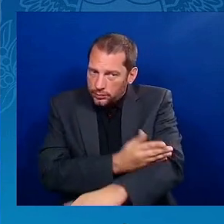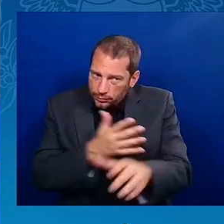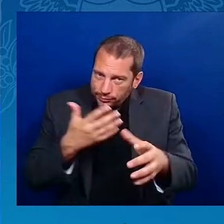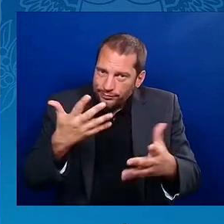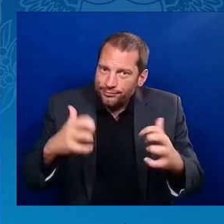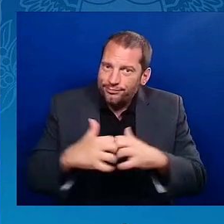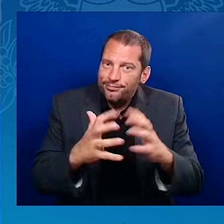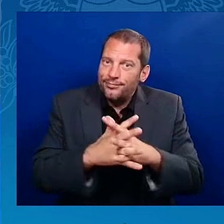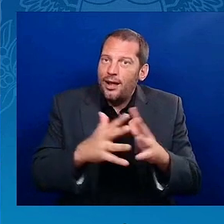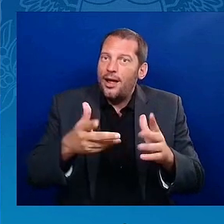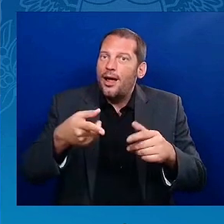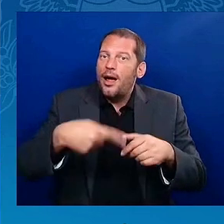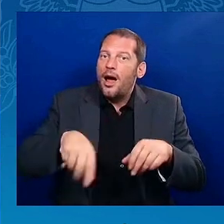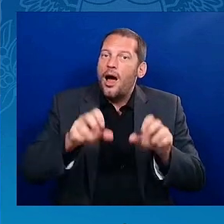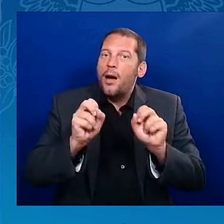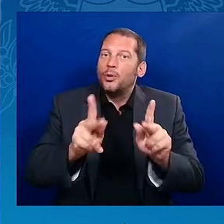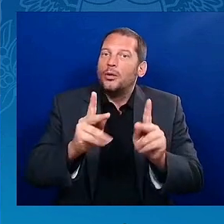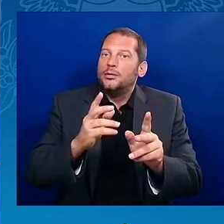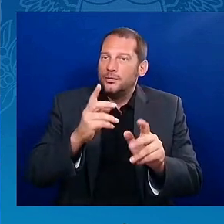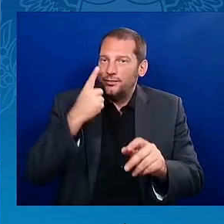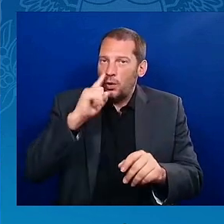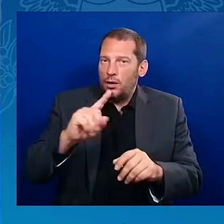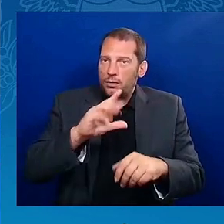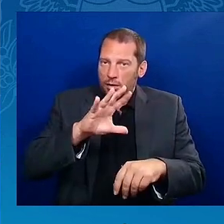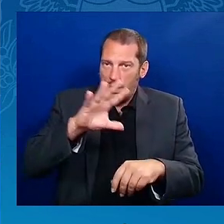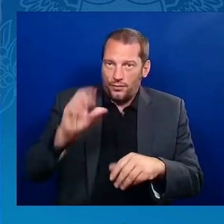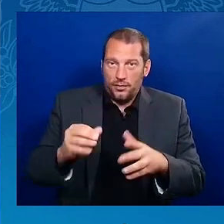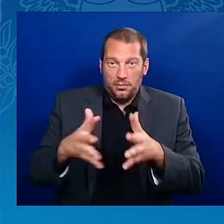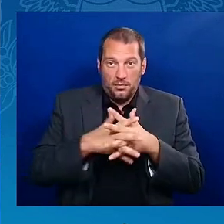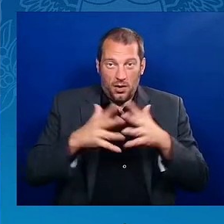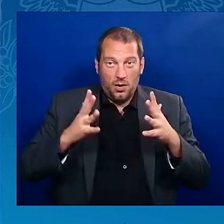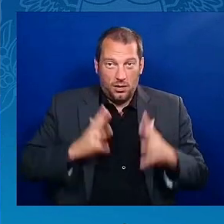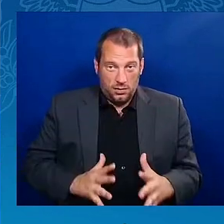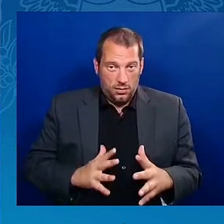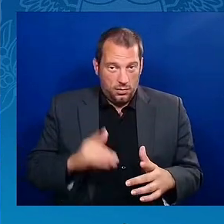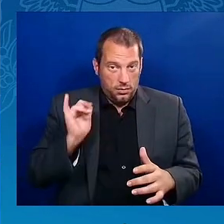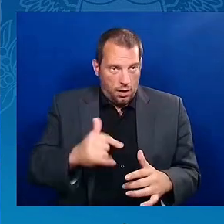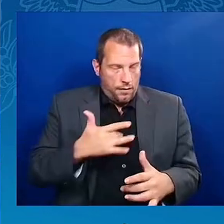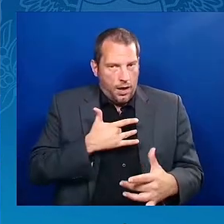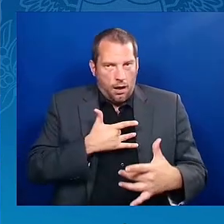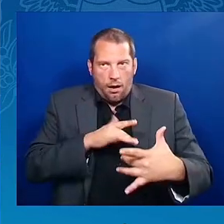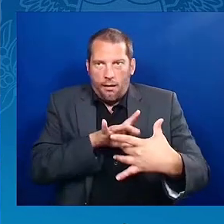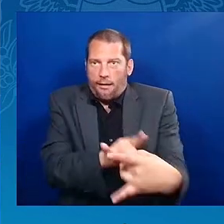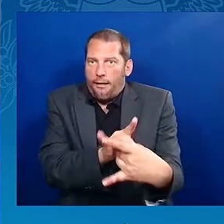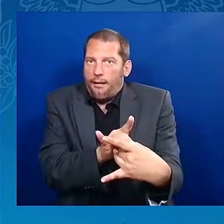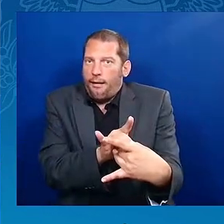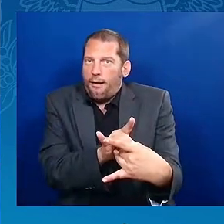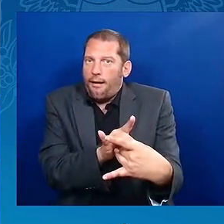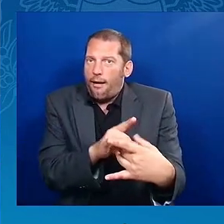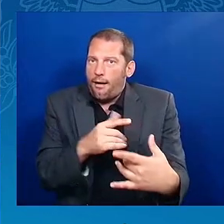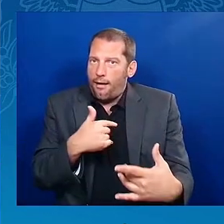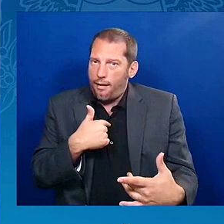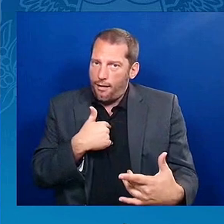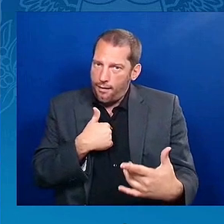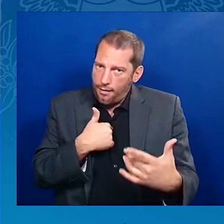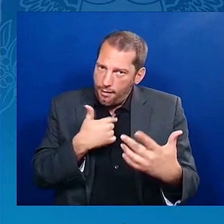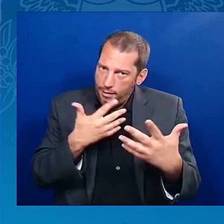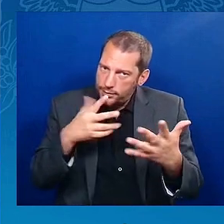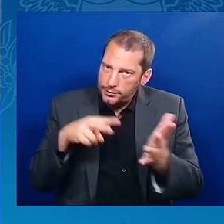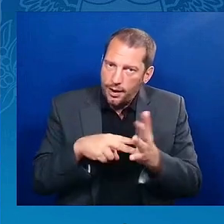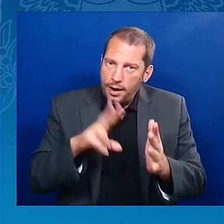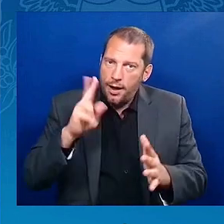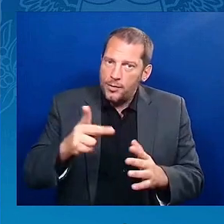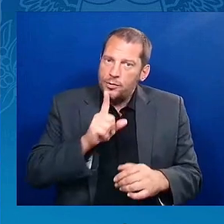demystify how to do business with the government. This work creates a government that is not just for some, but for